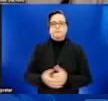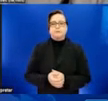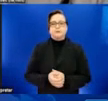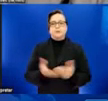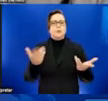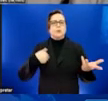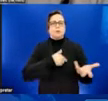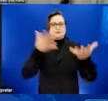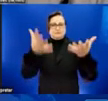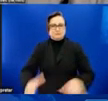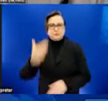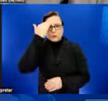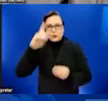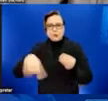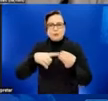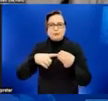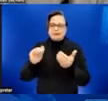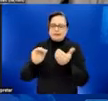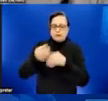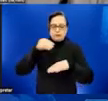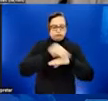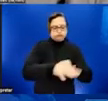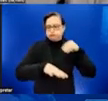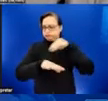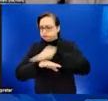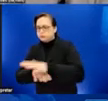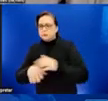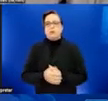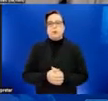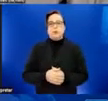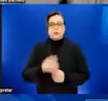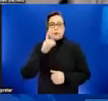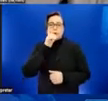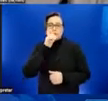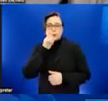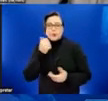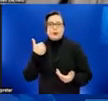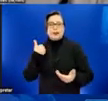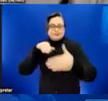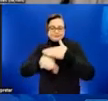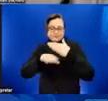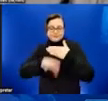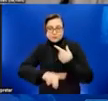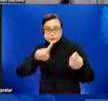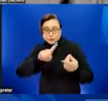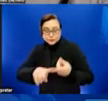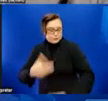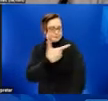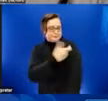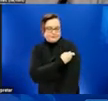severe disease requiring treatment, who is accessing vaccines, and where we see disparities.